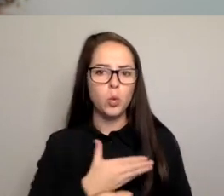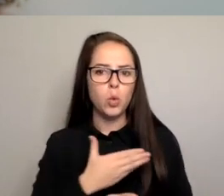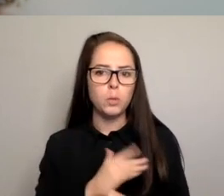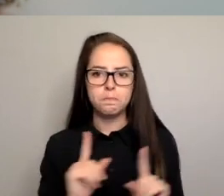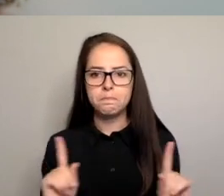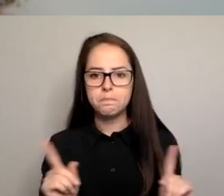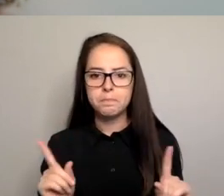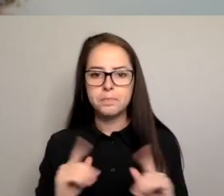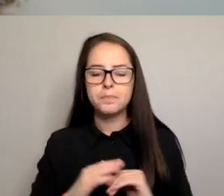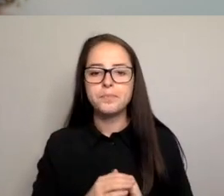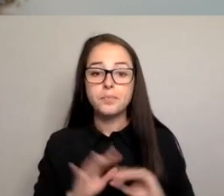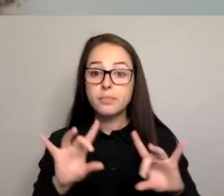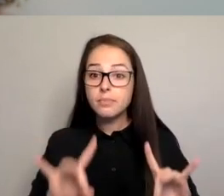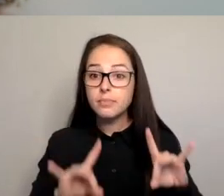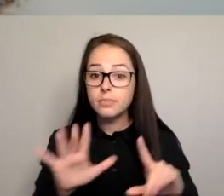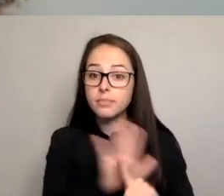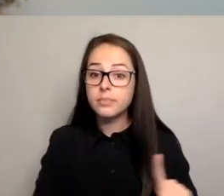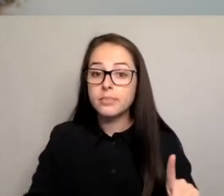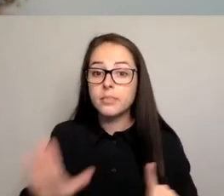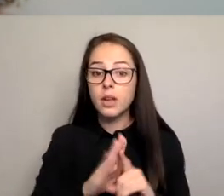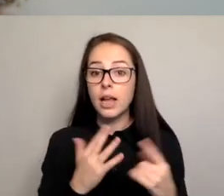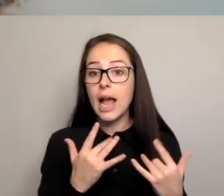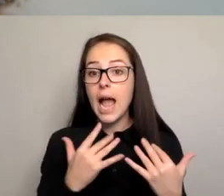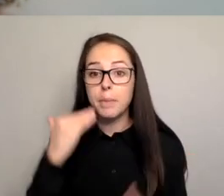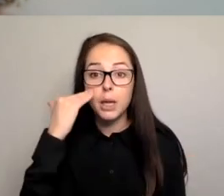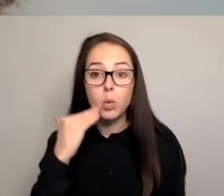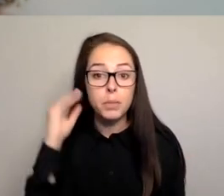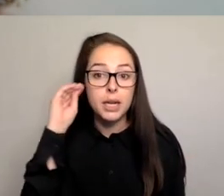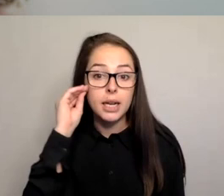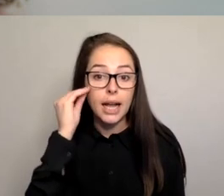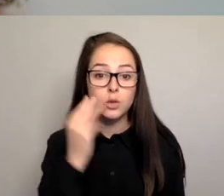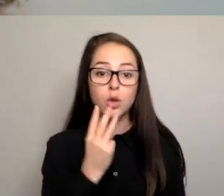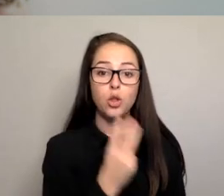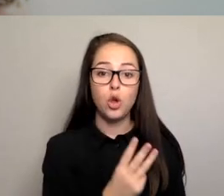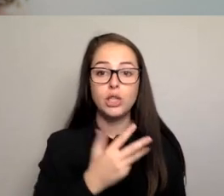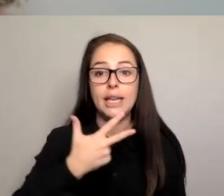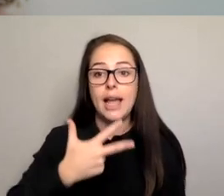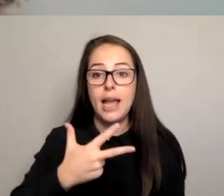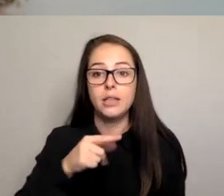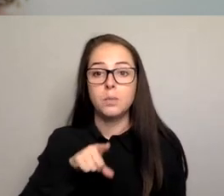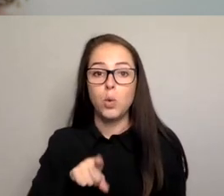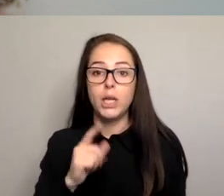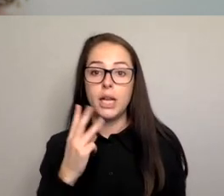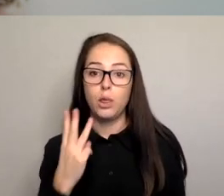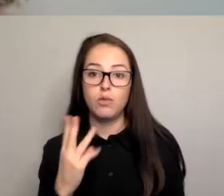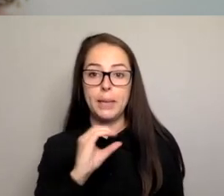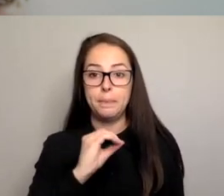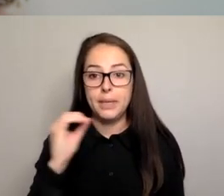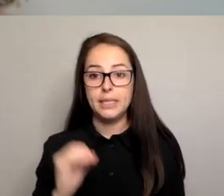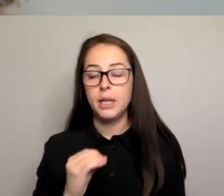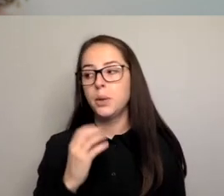on councils is approximately 38.3%. So we still have a lot of work to do nationally